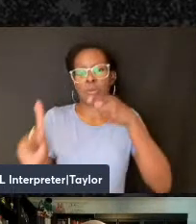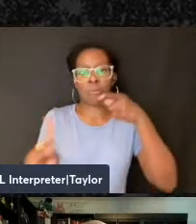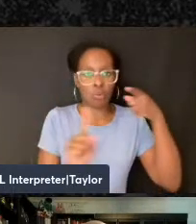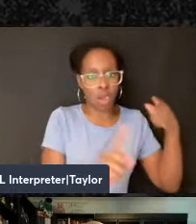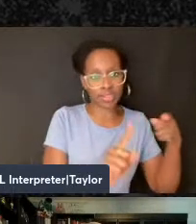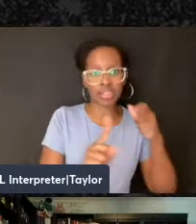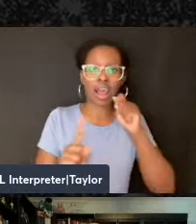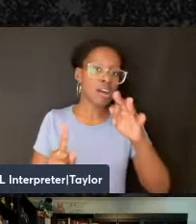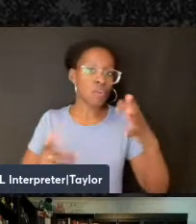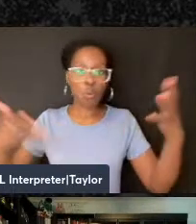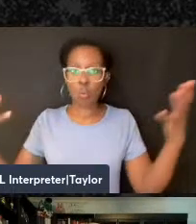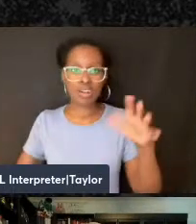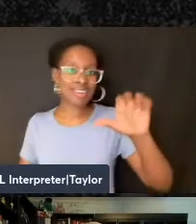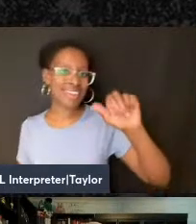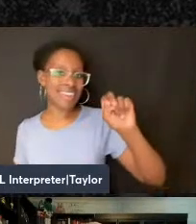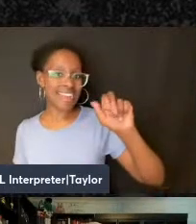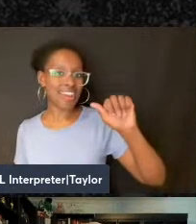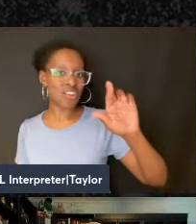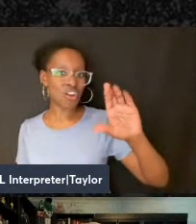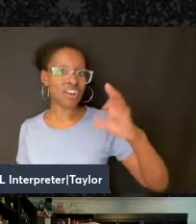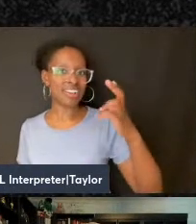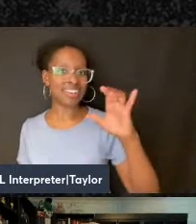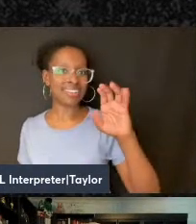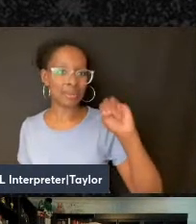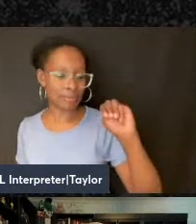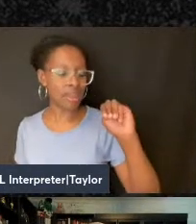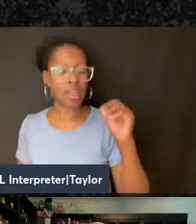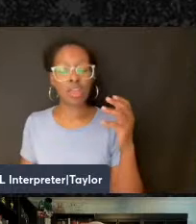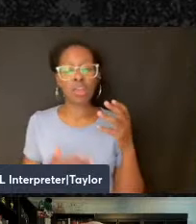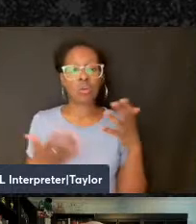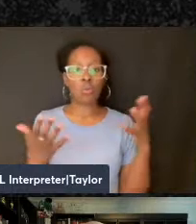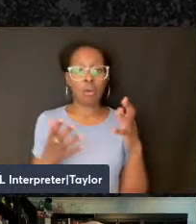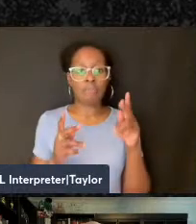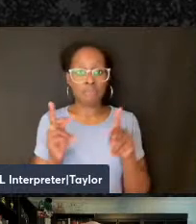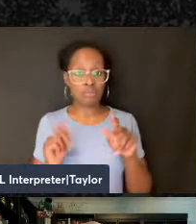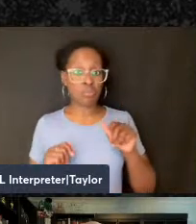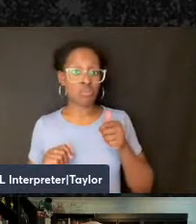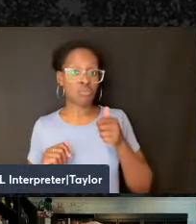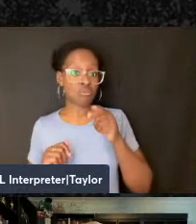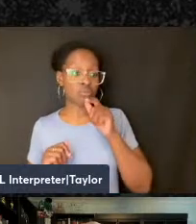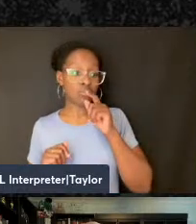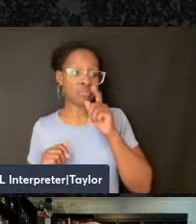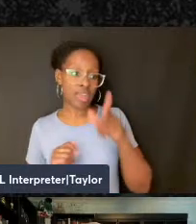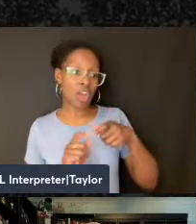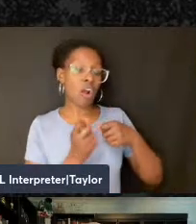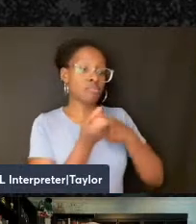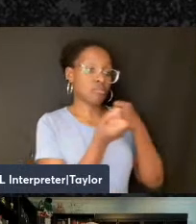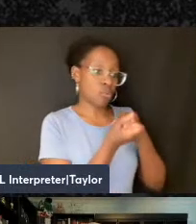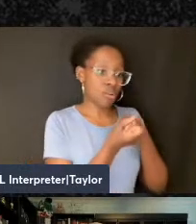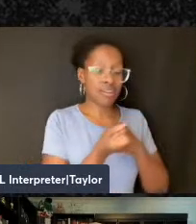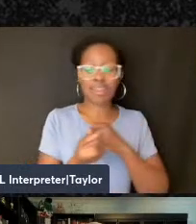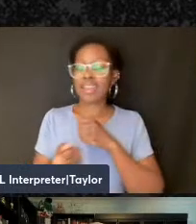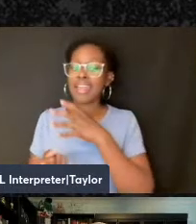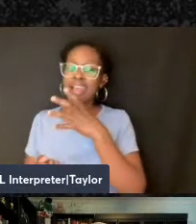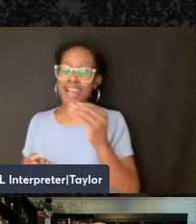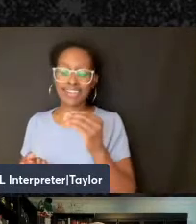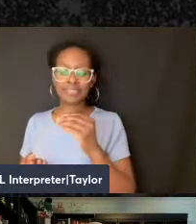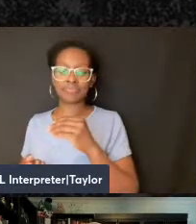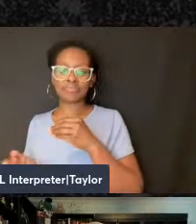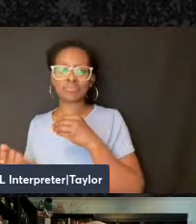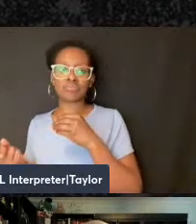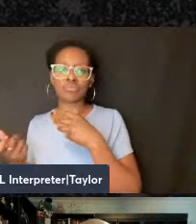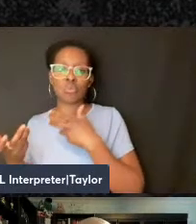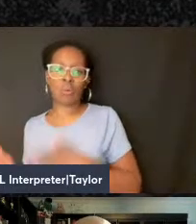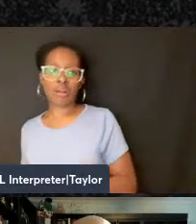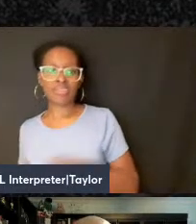about what anarchists are both for and against. Anarchism is not simply reducible to